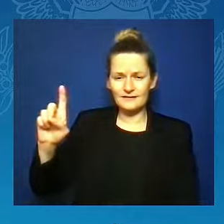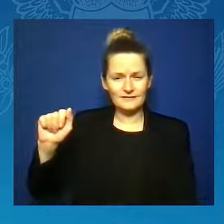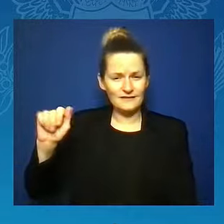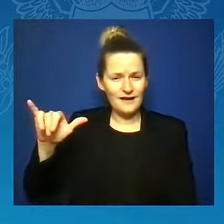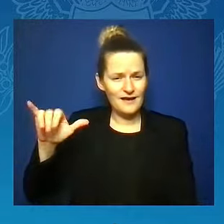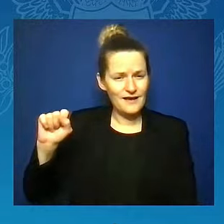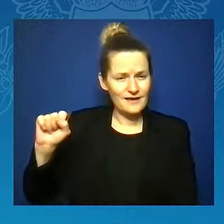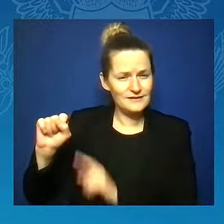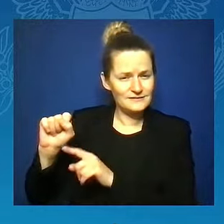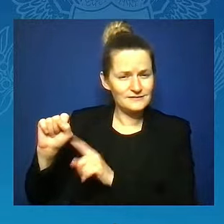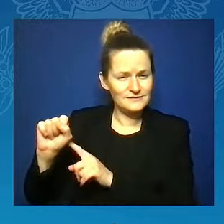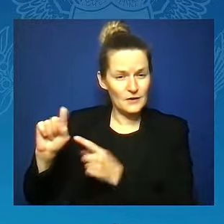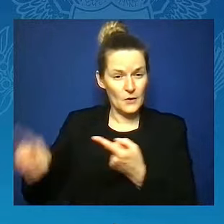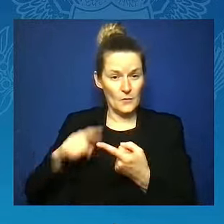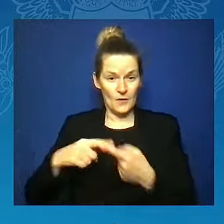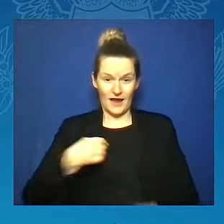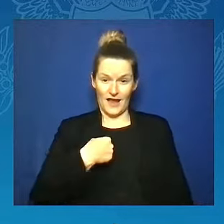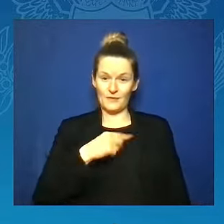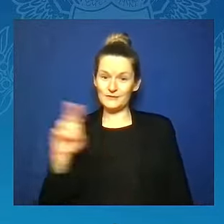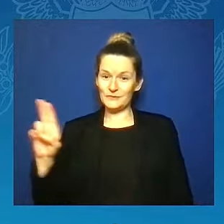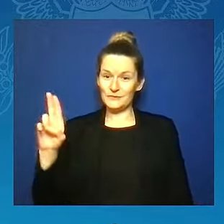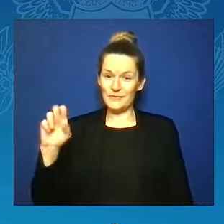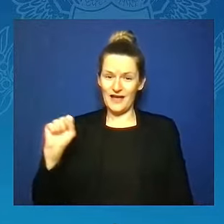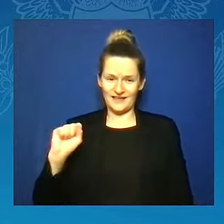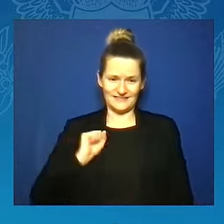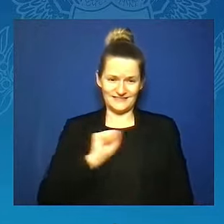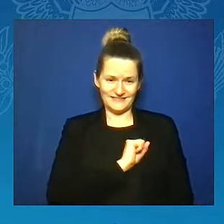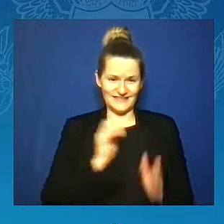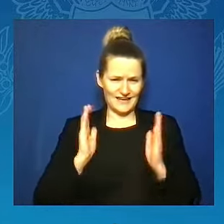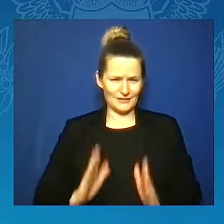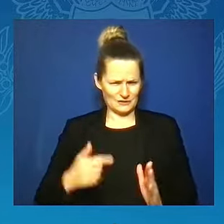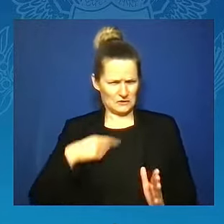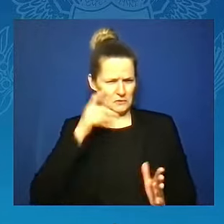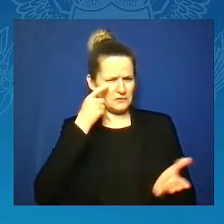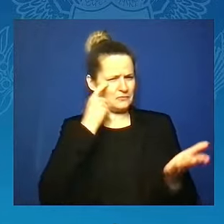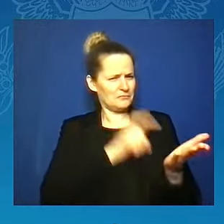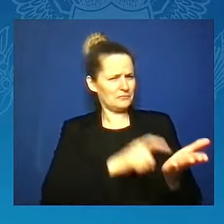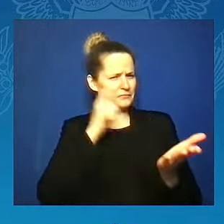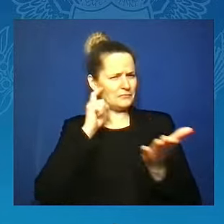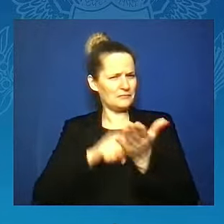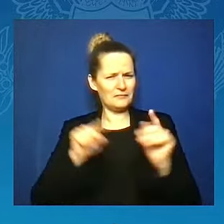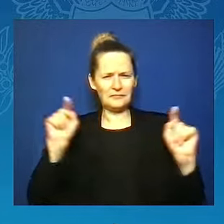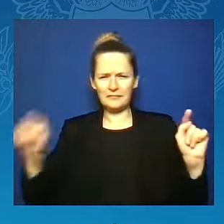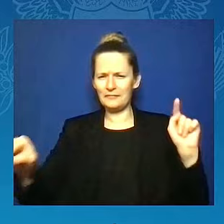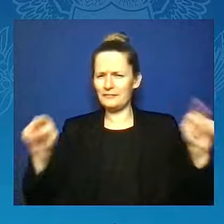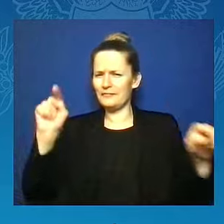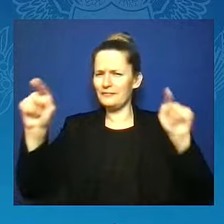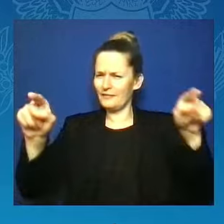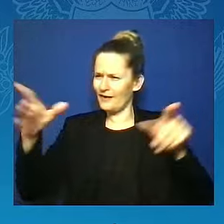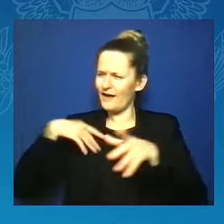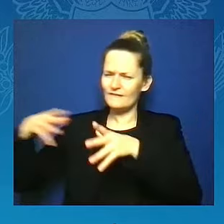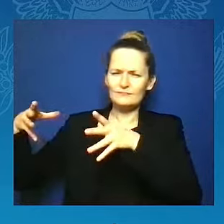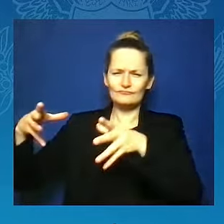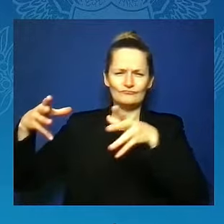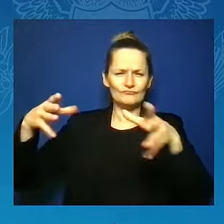this group of powerful leaders walking through the halls of Congress in white and blue.